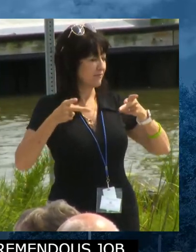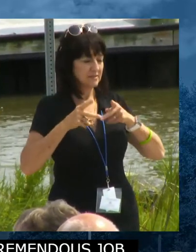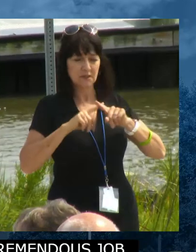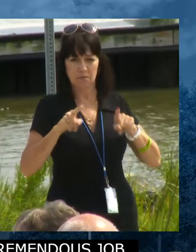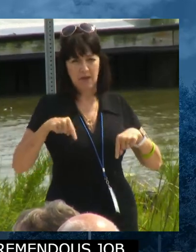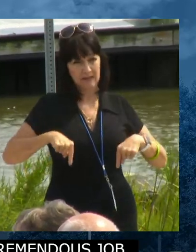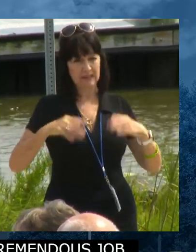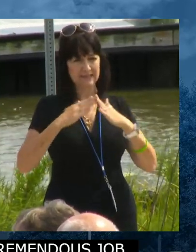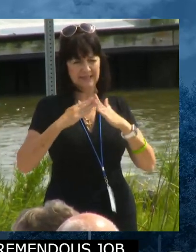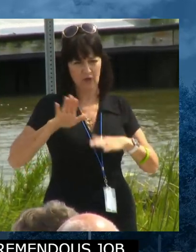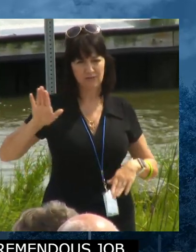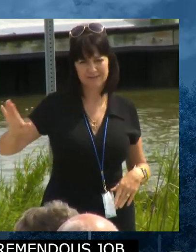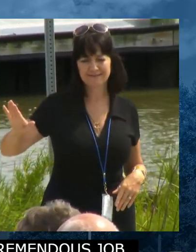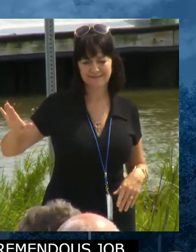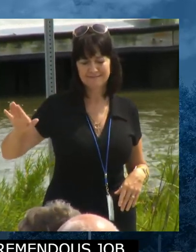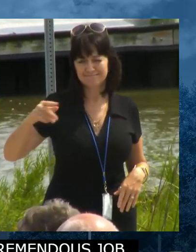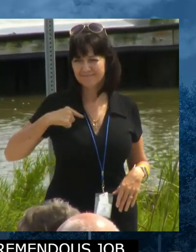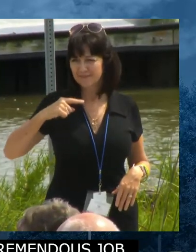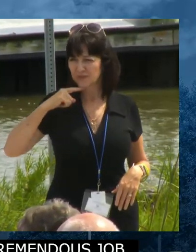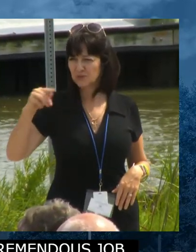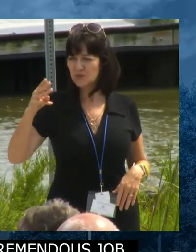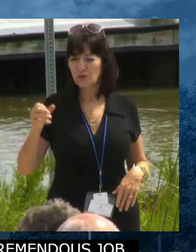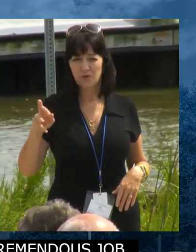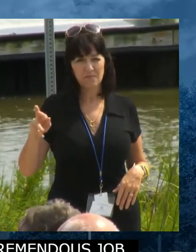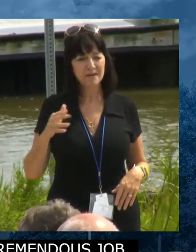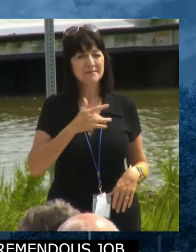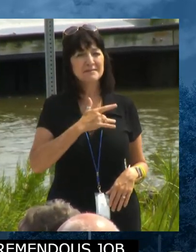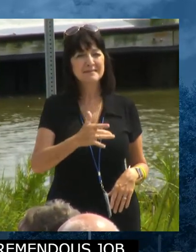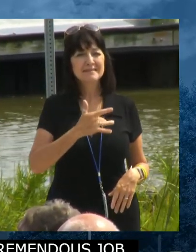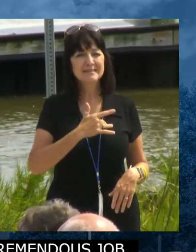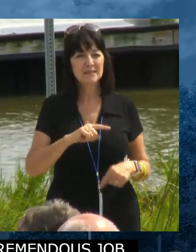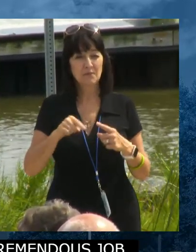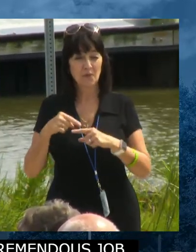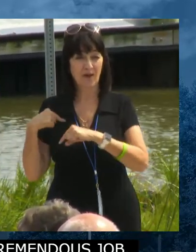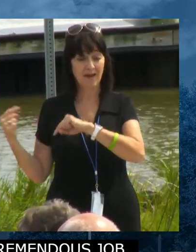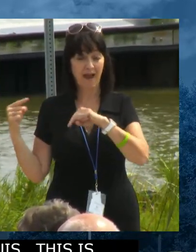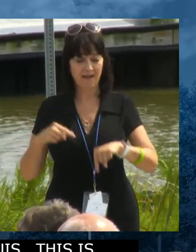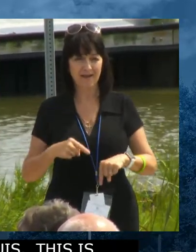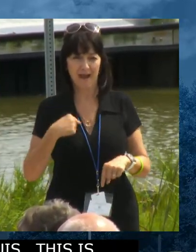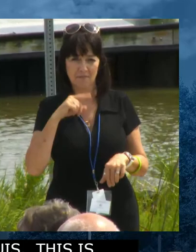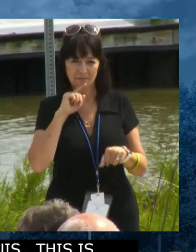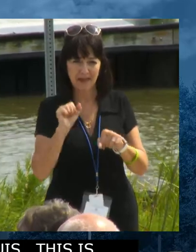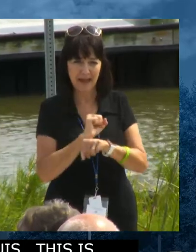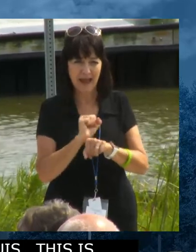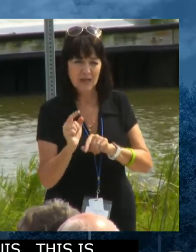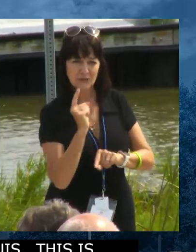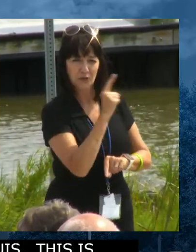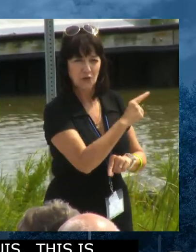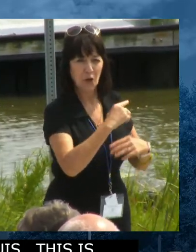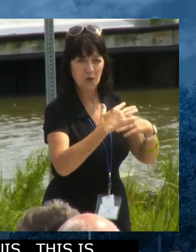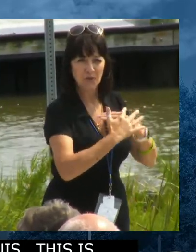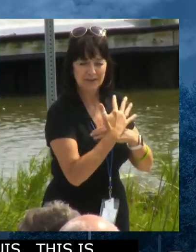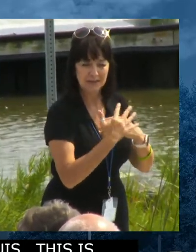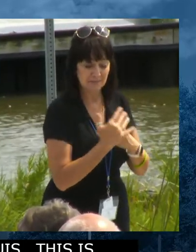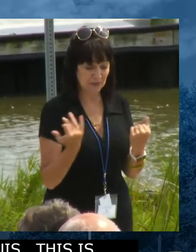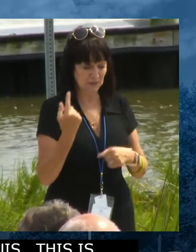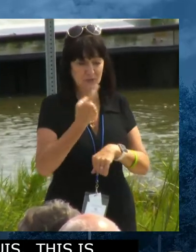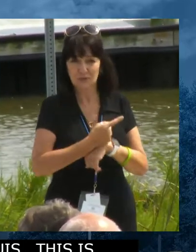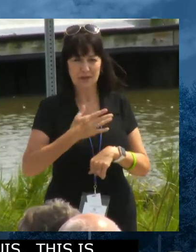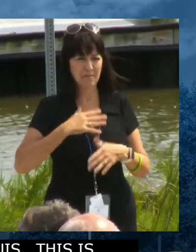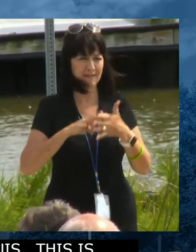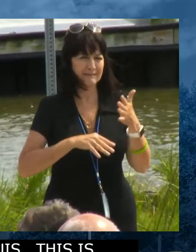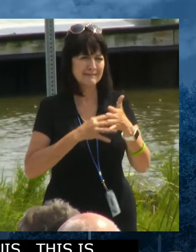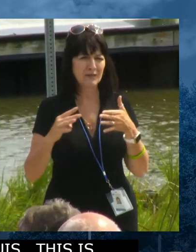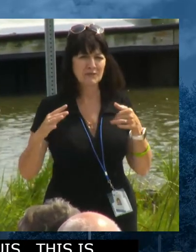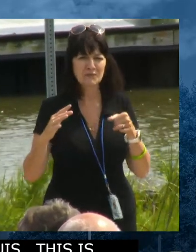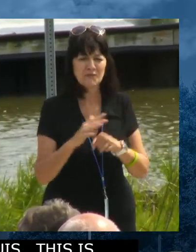say to the mayor that usually when I'm down here, I like to actually get to the beach. This is the closest I'm going to get to the beach today because of my schedule.